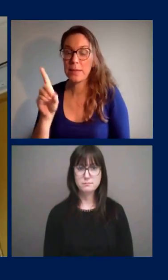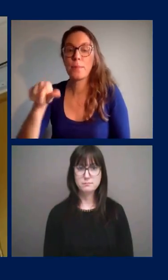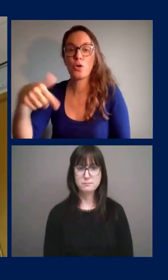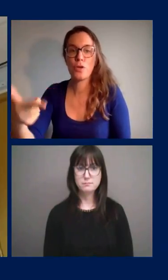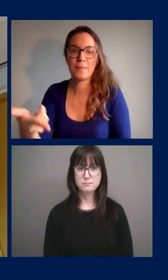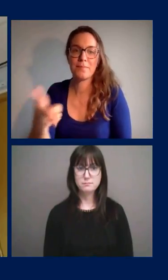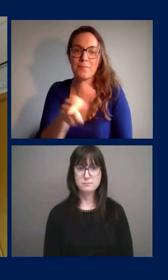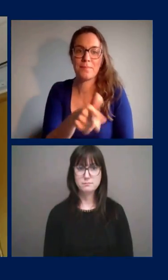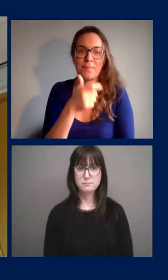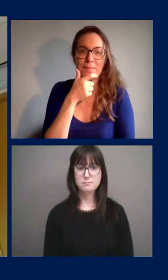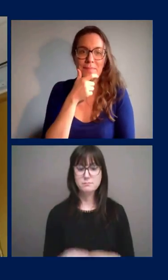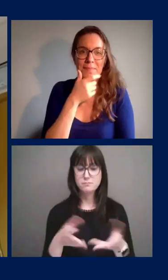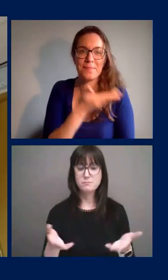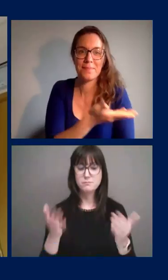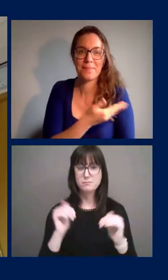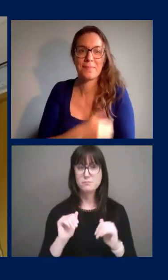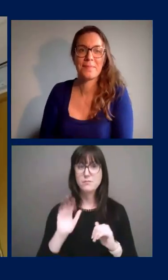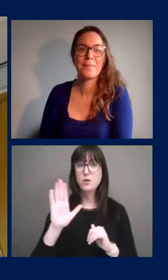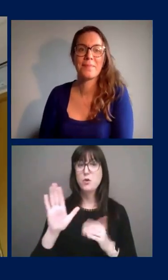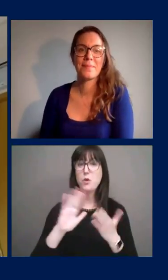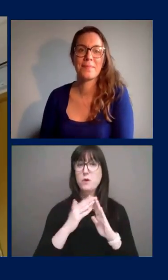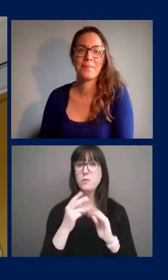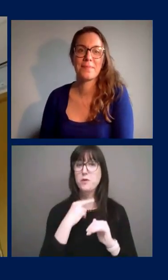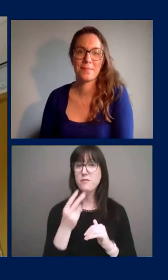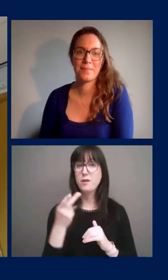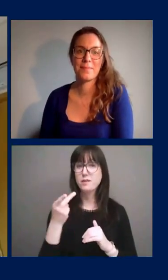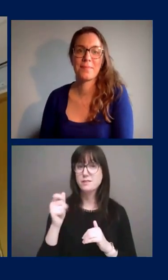Aguccioni with your community voice go ahead Patrick